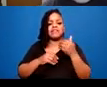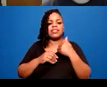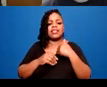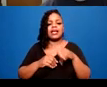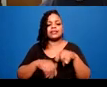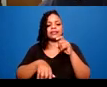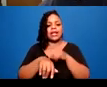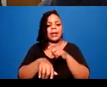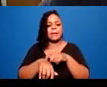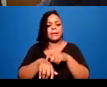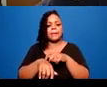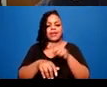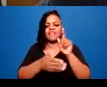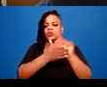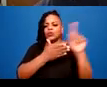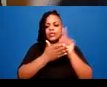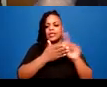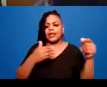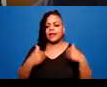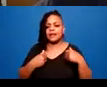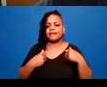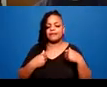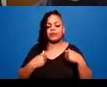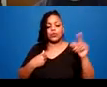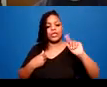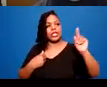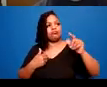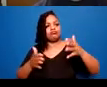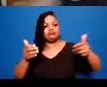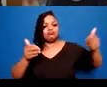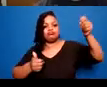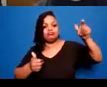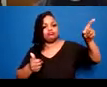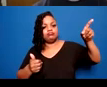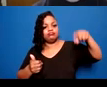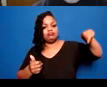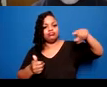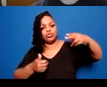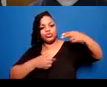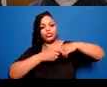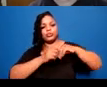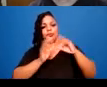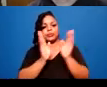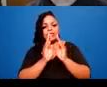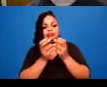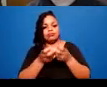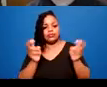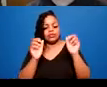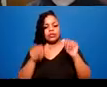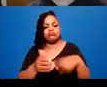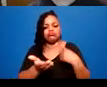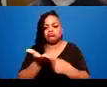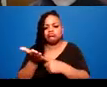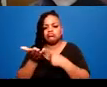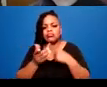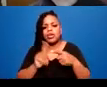for folks to contribute if they want to, or for folks to air out their thoughts if they want